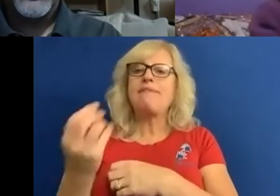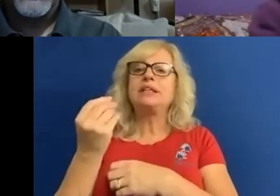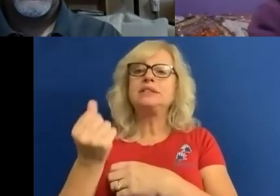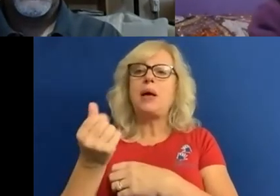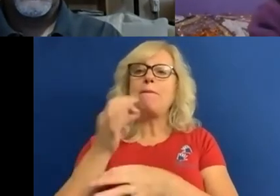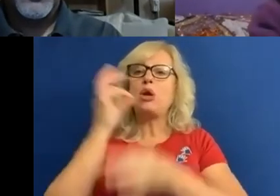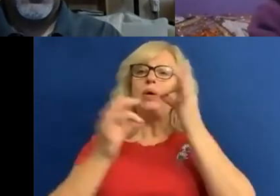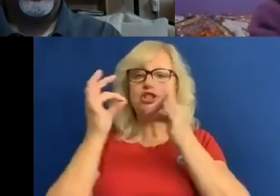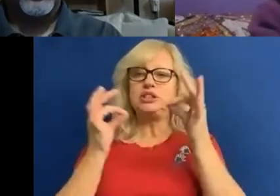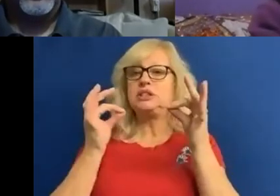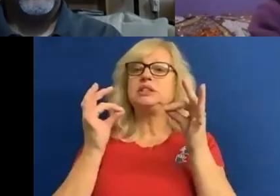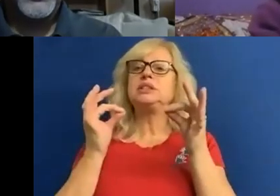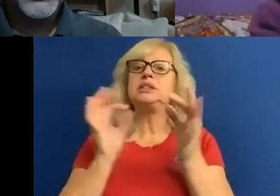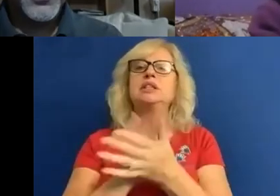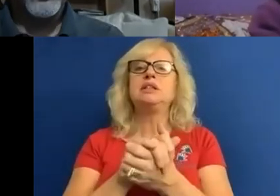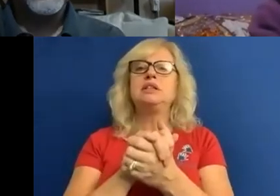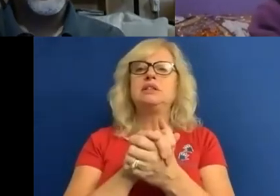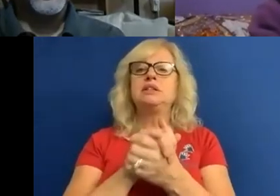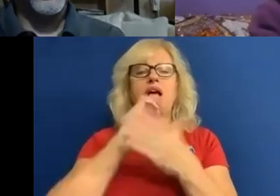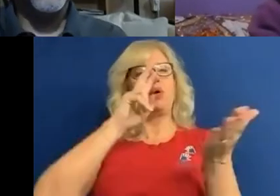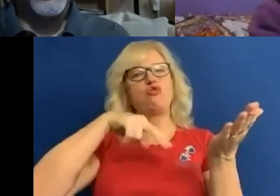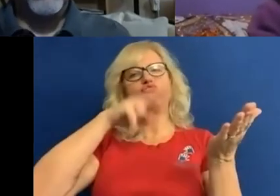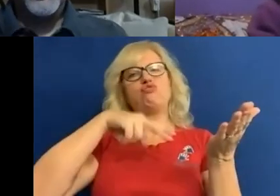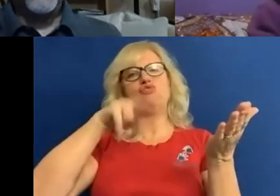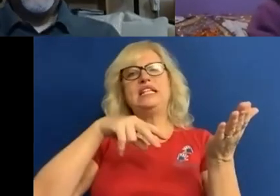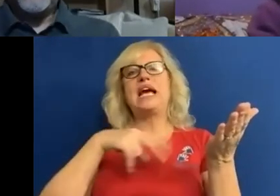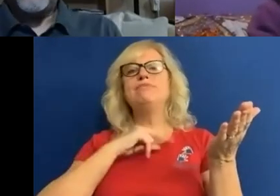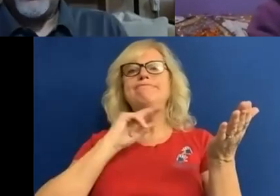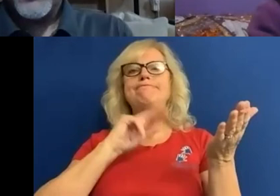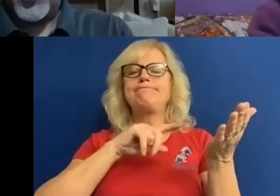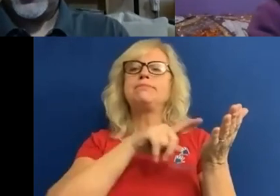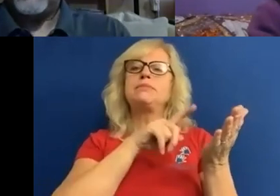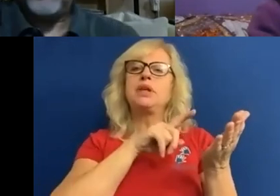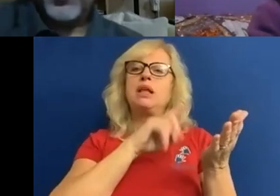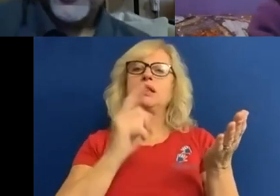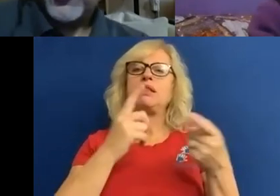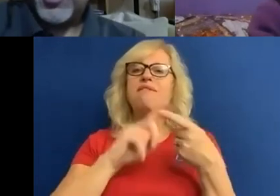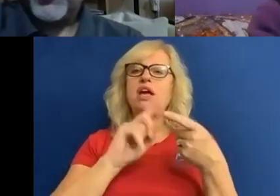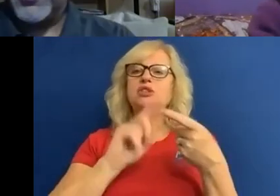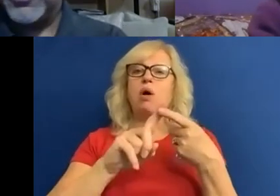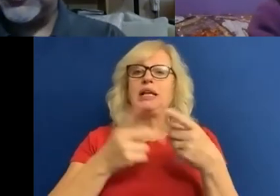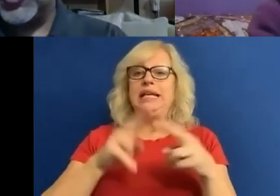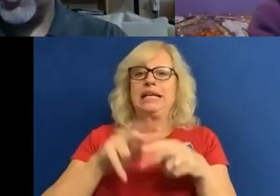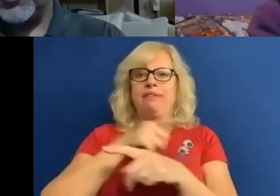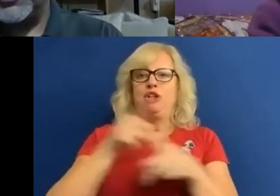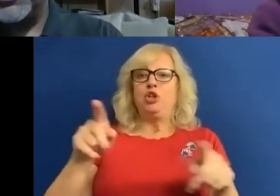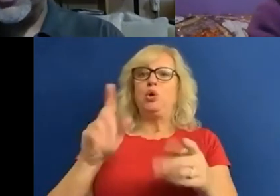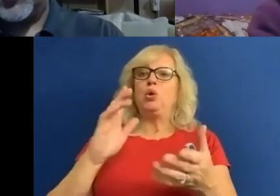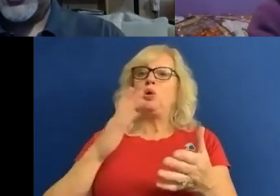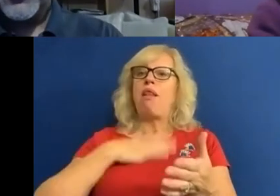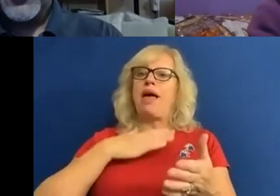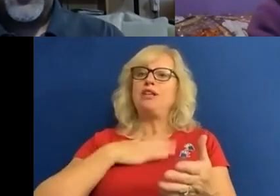that I will read out to you so I'll read you the first one and if you'd like to come in and respond,